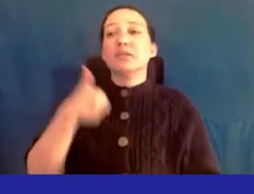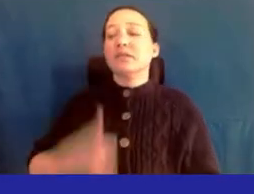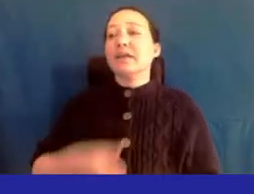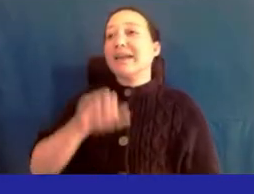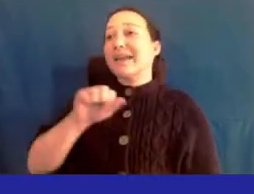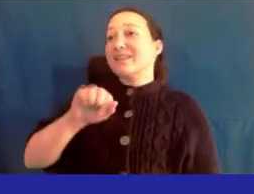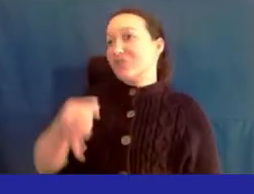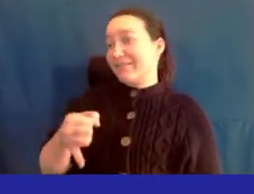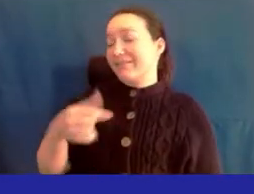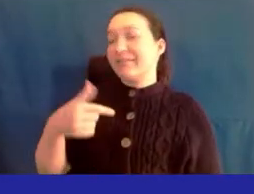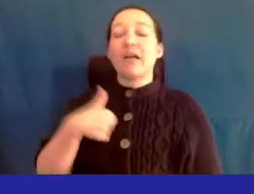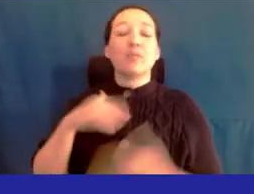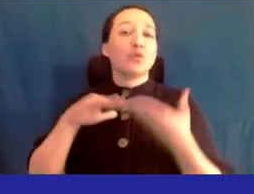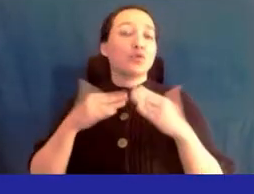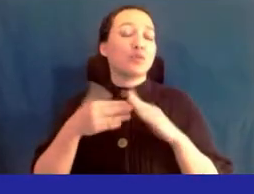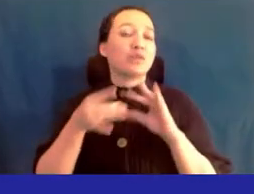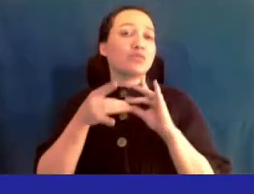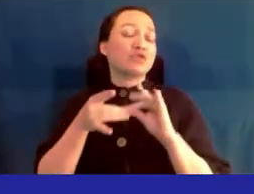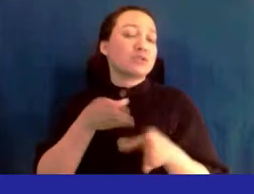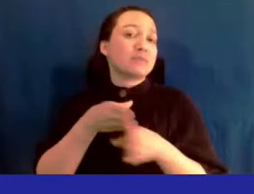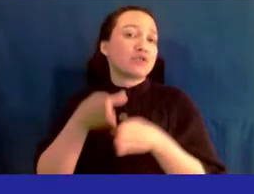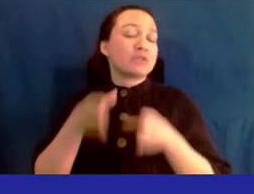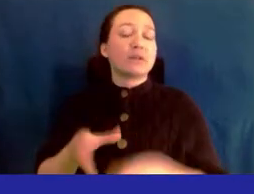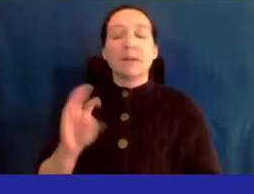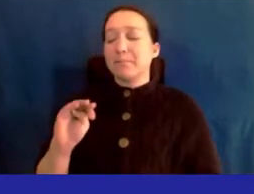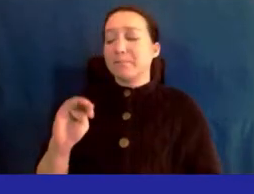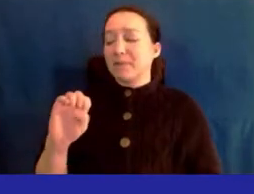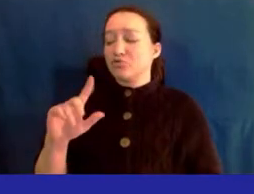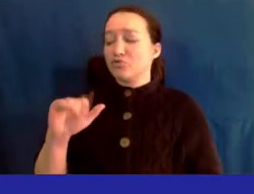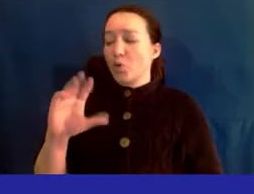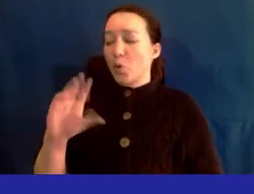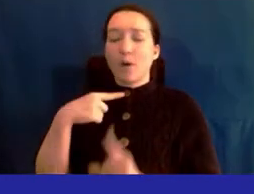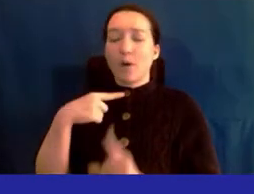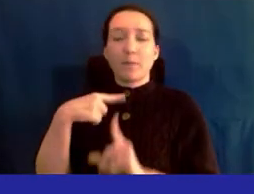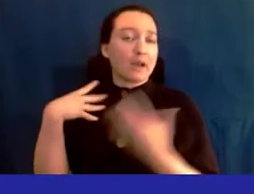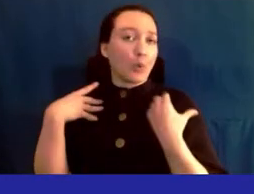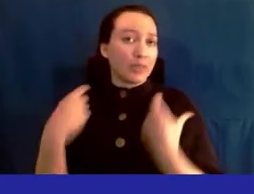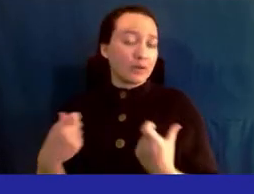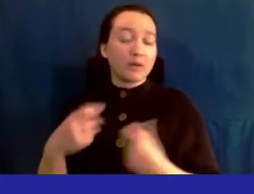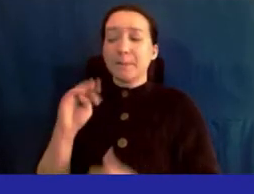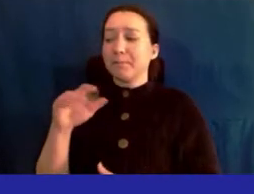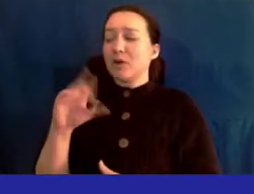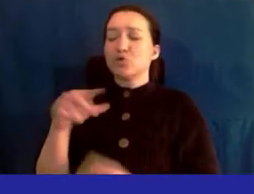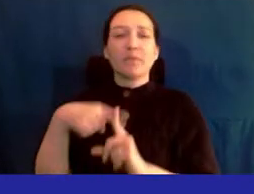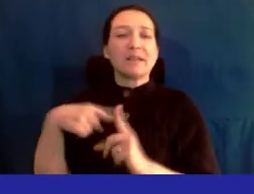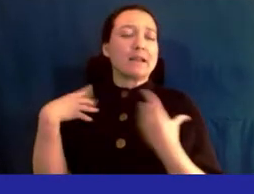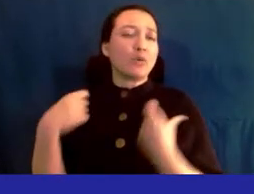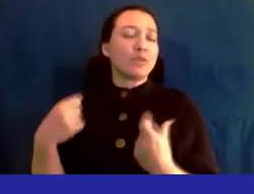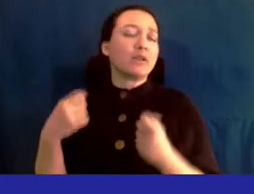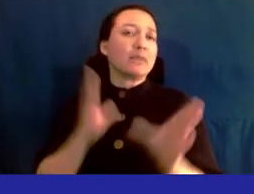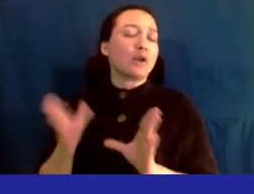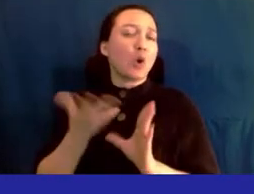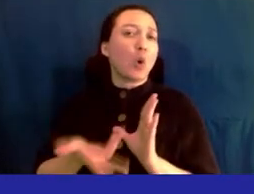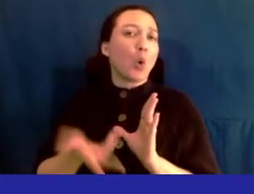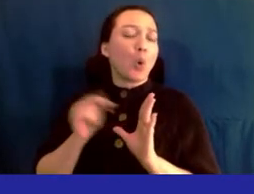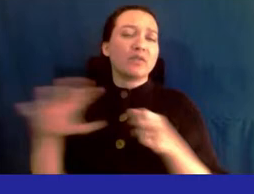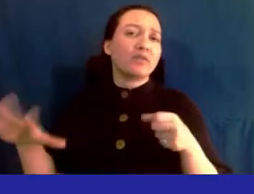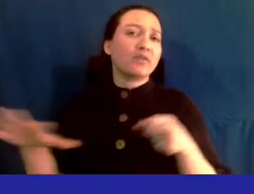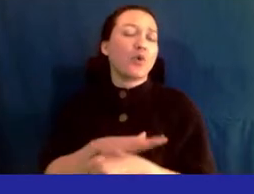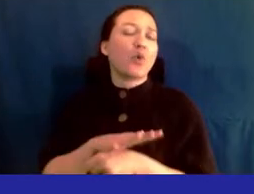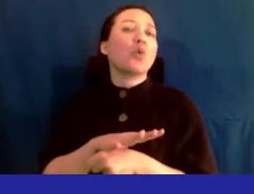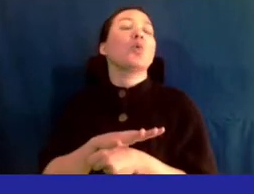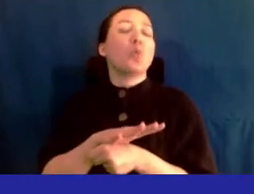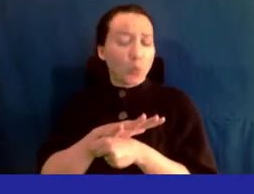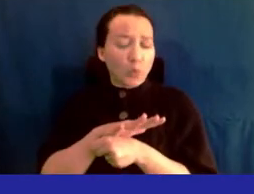aj i am a community relations specialist at metro plus health metro plus health is a health plan that is owned entirely by